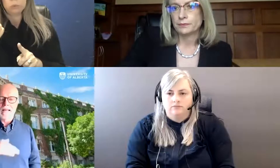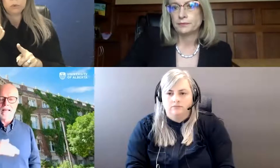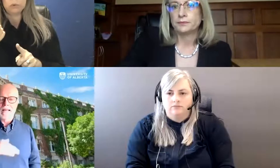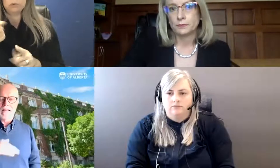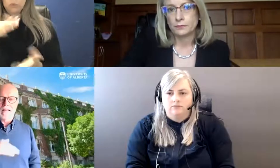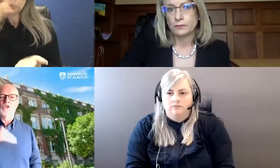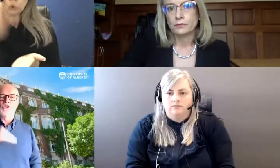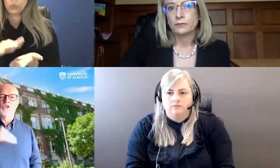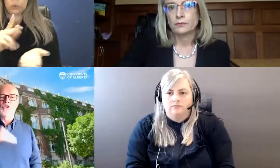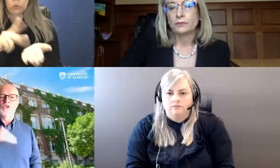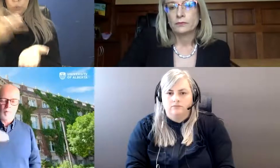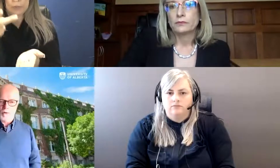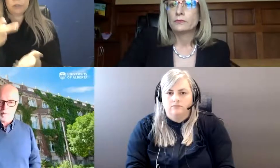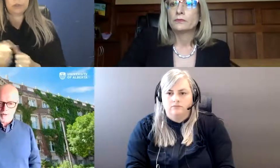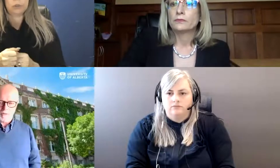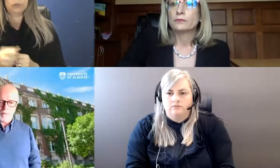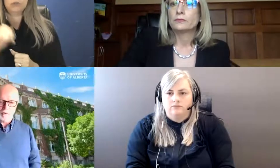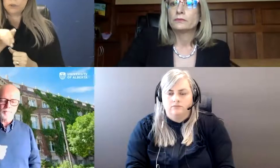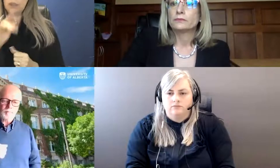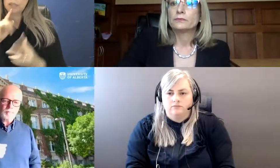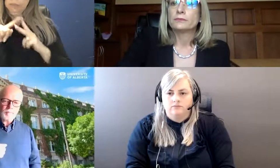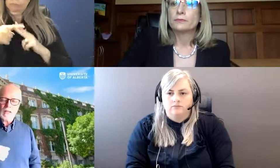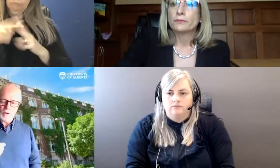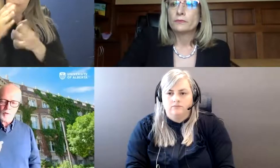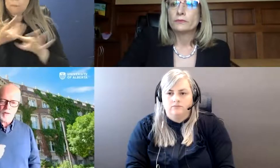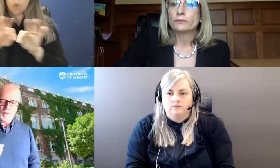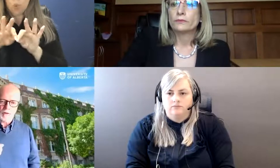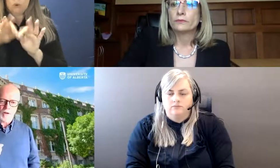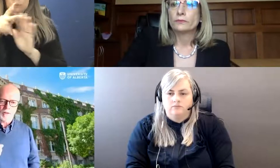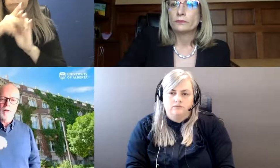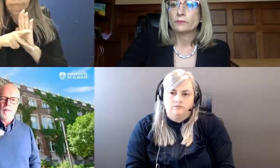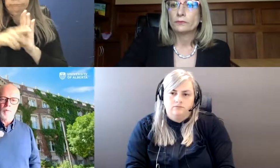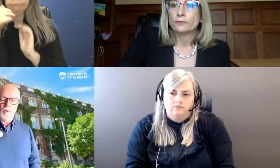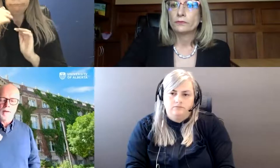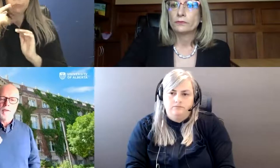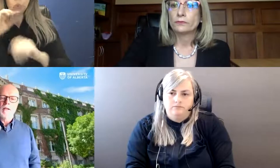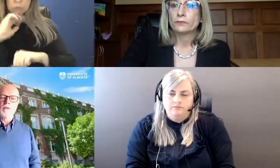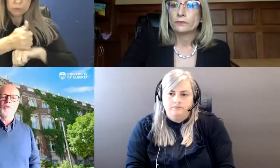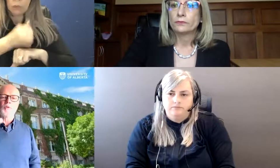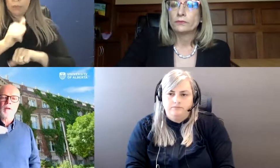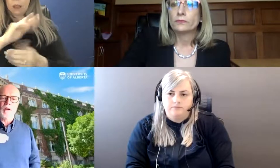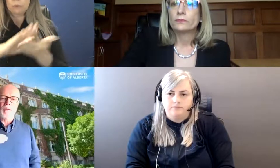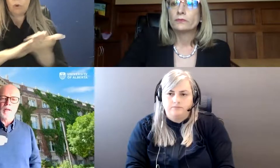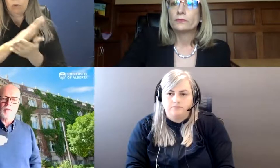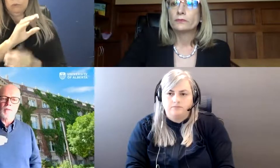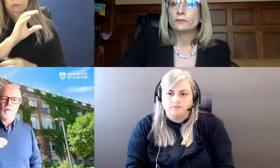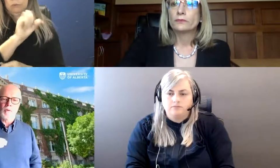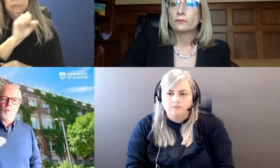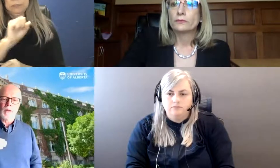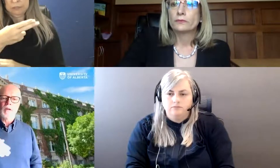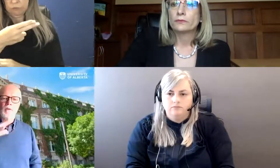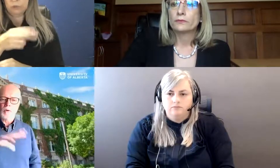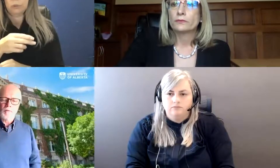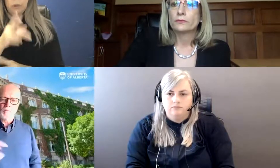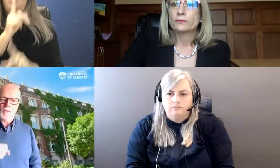at a jet is one of the important principles in the creation of the college, that we streamline things so that we